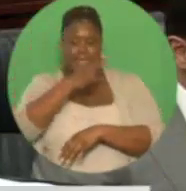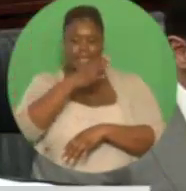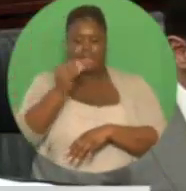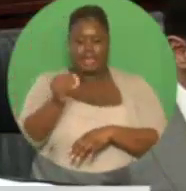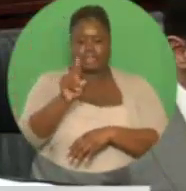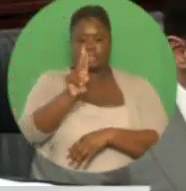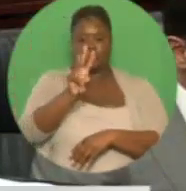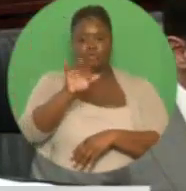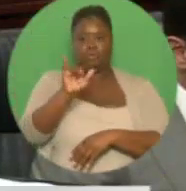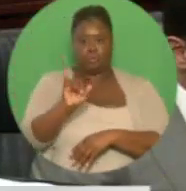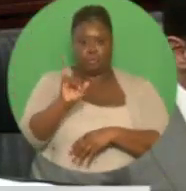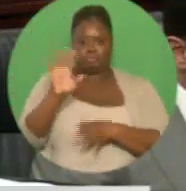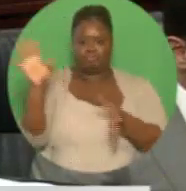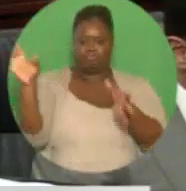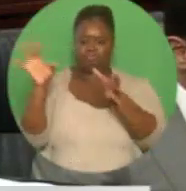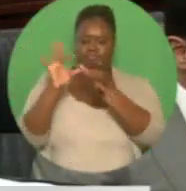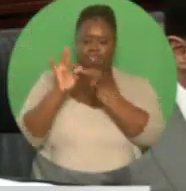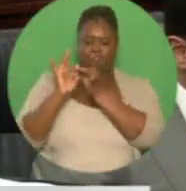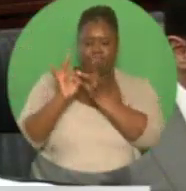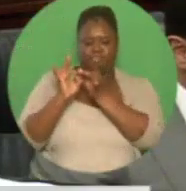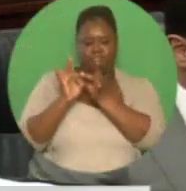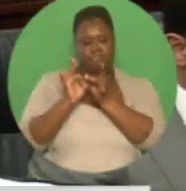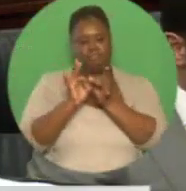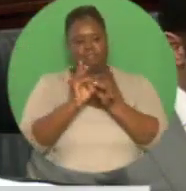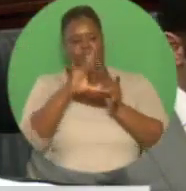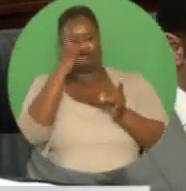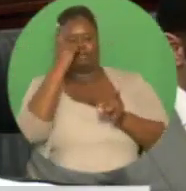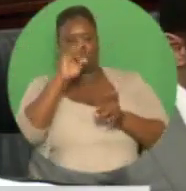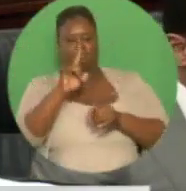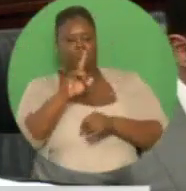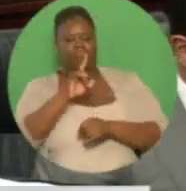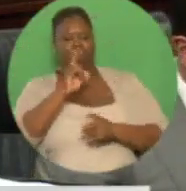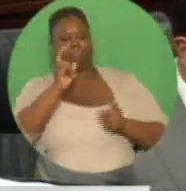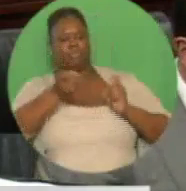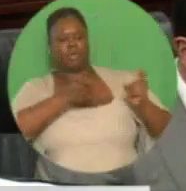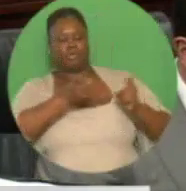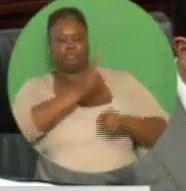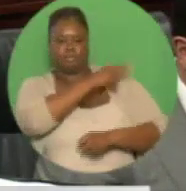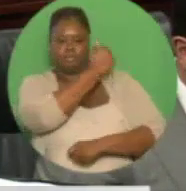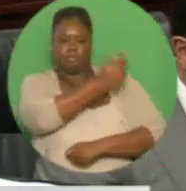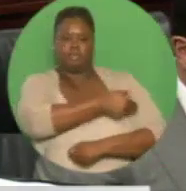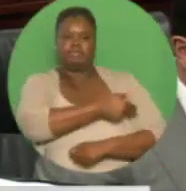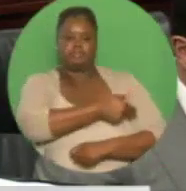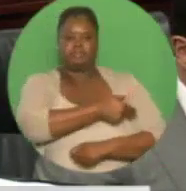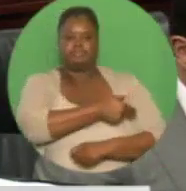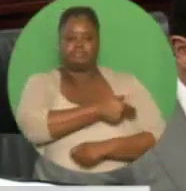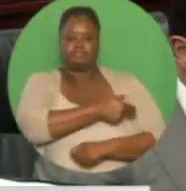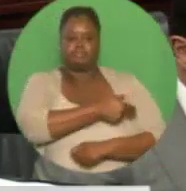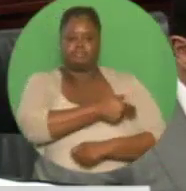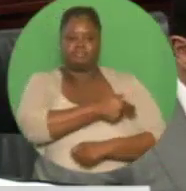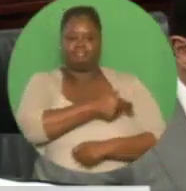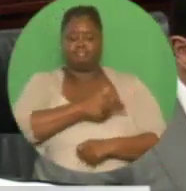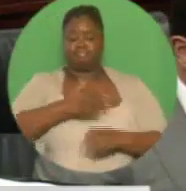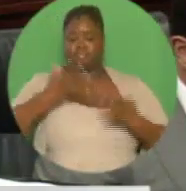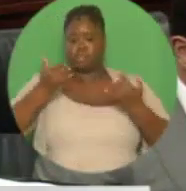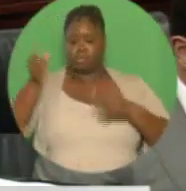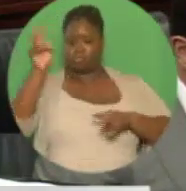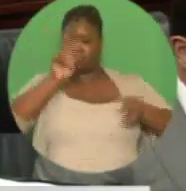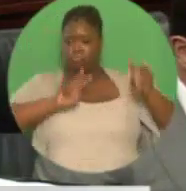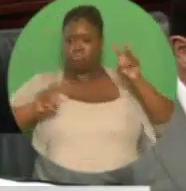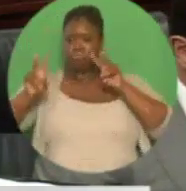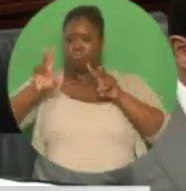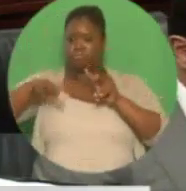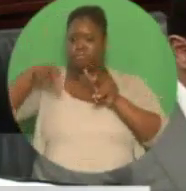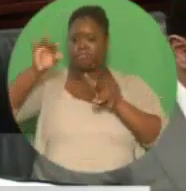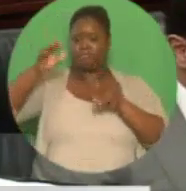of the West Indies. The Board of Directors is now seeking an operator for this state-of-the-art facility which will be the new